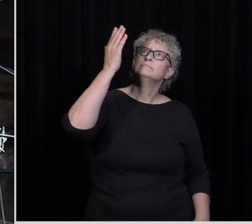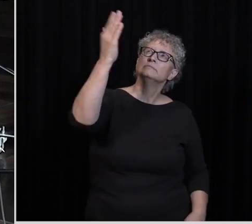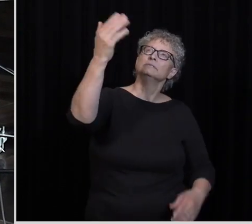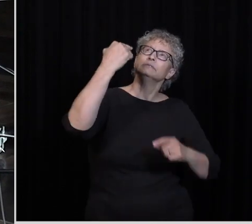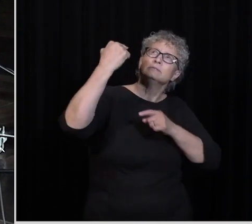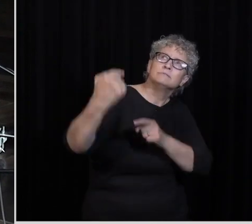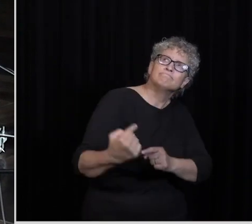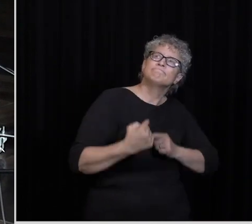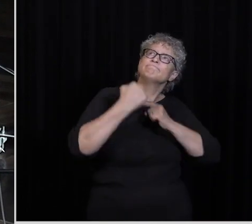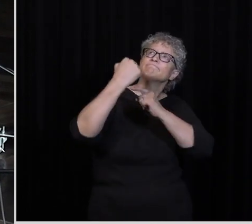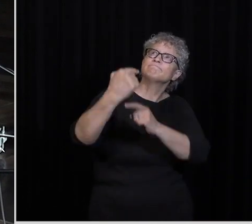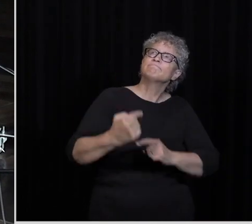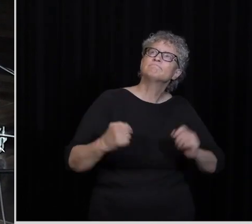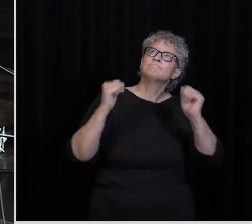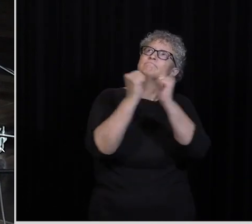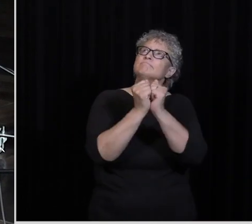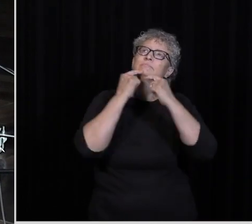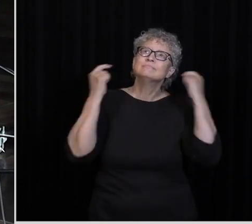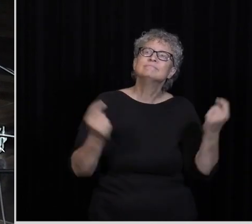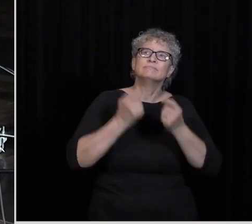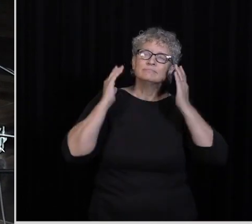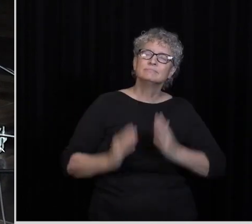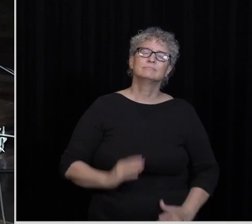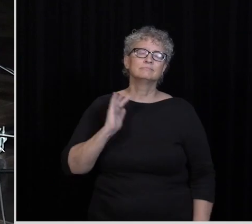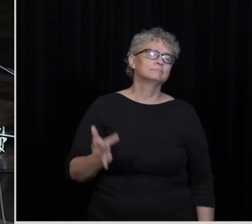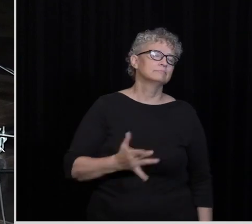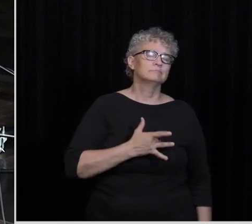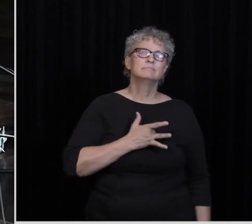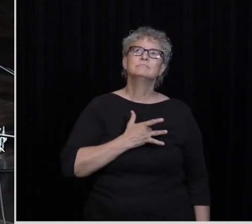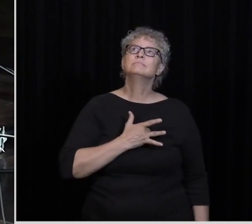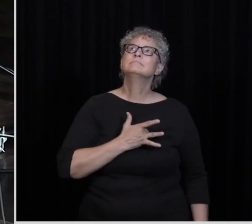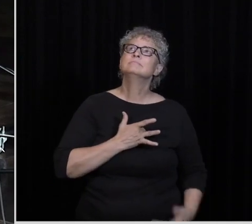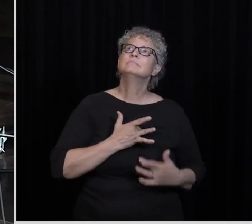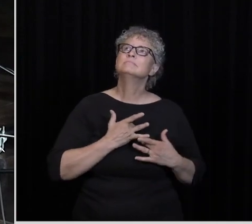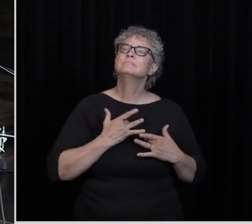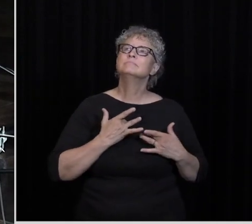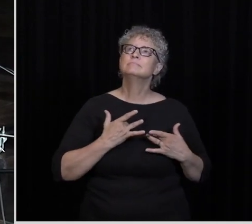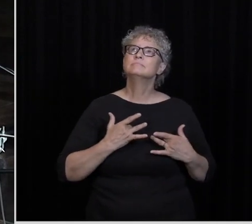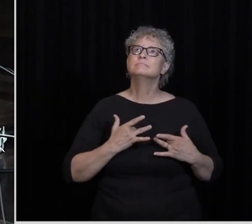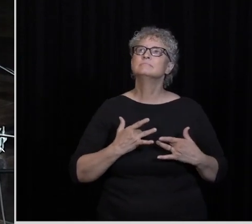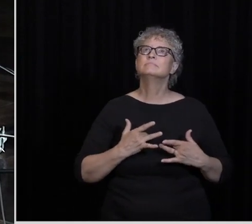You are so With a sinner's heart